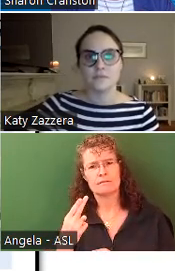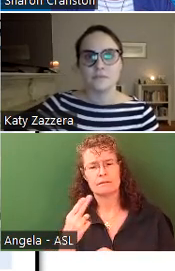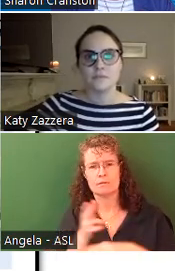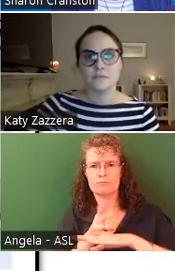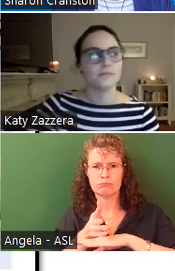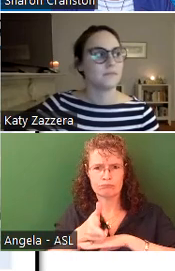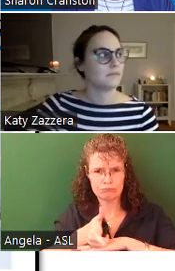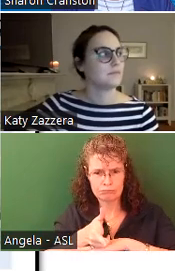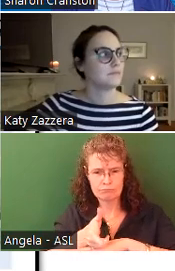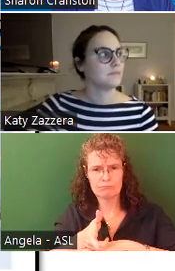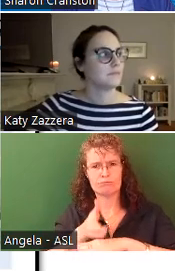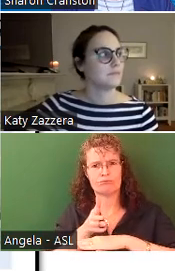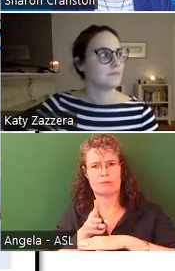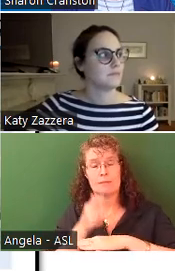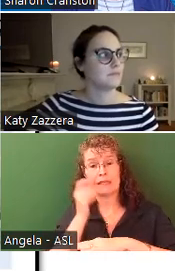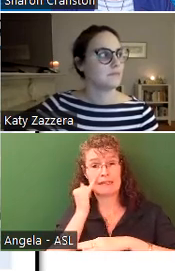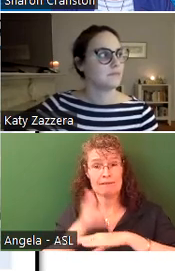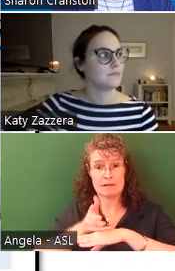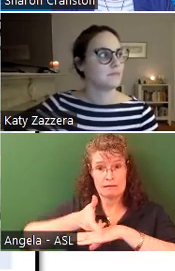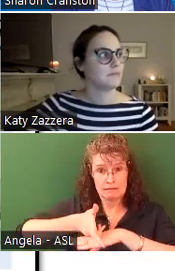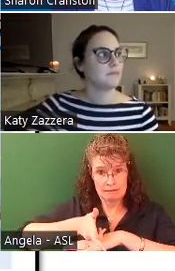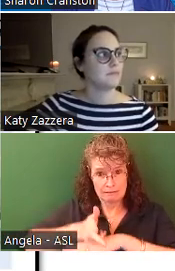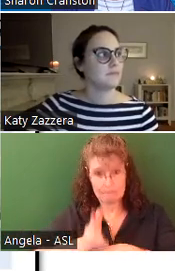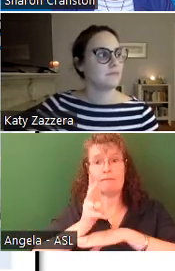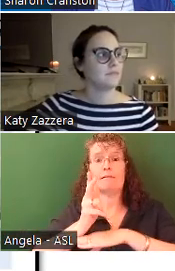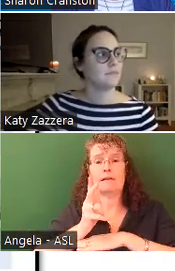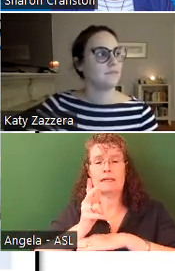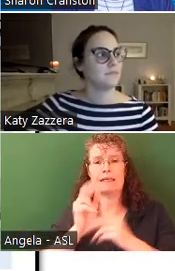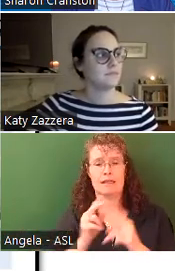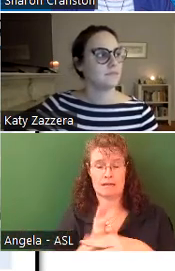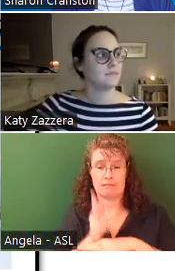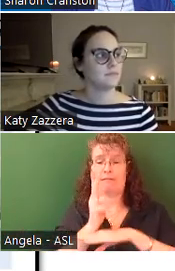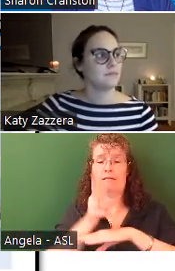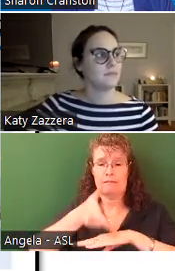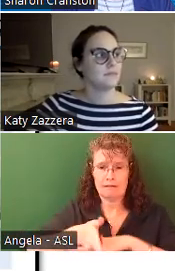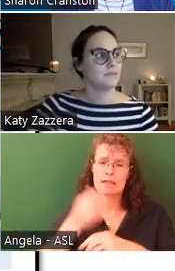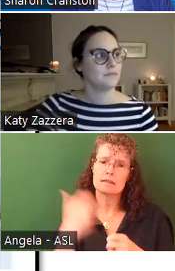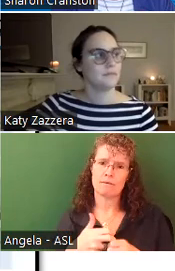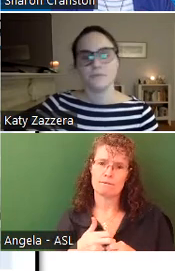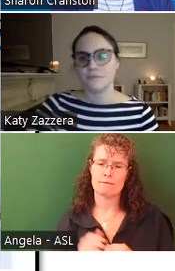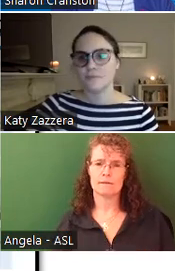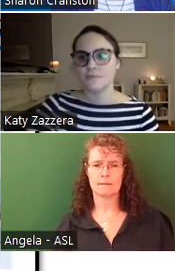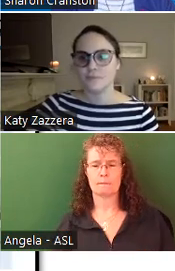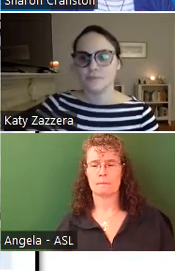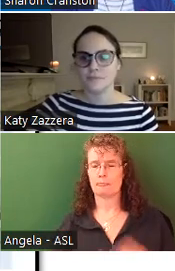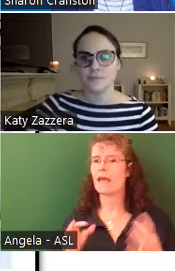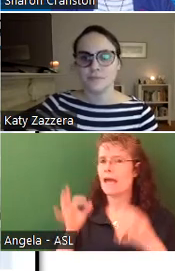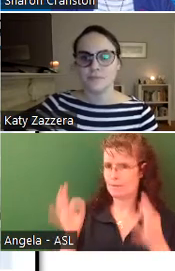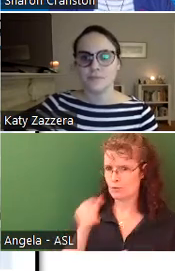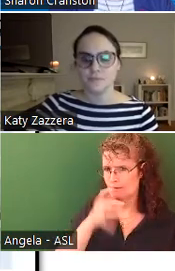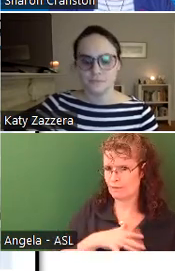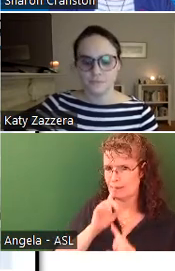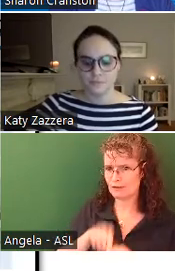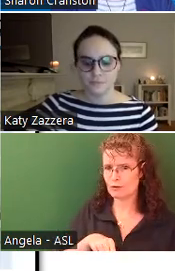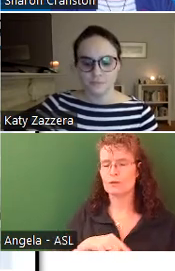ferry because when there's a big incline pushing a wheelchair up or down would be very difficult. Absolutely. So the current ferry